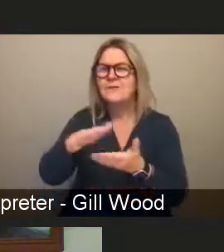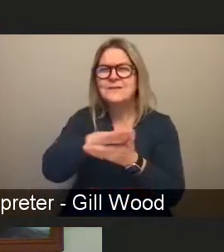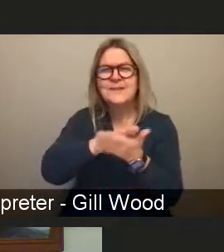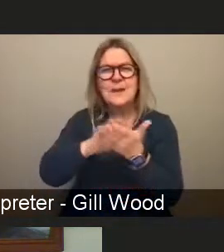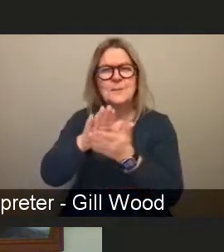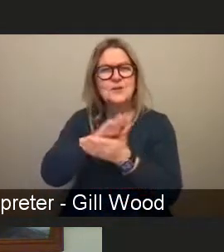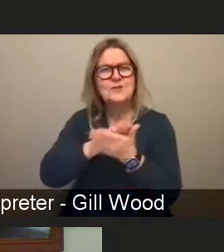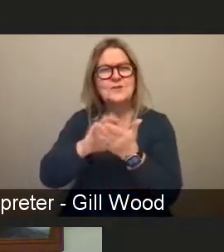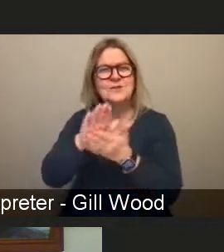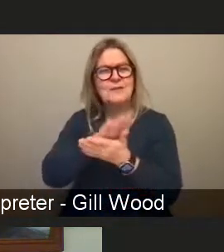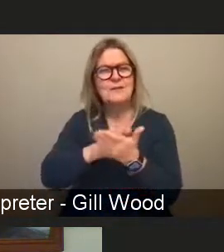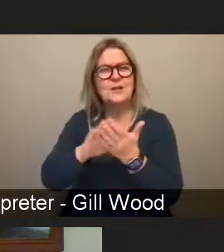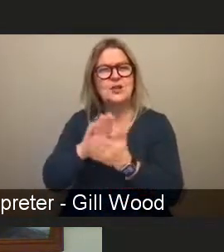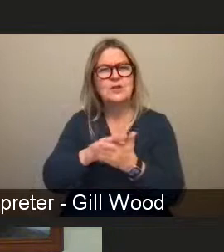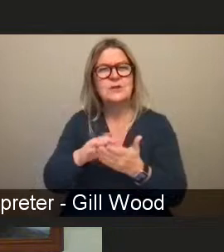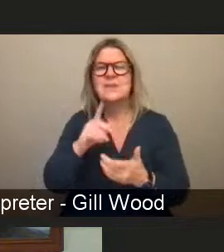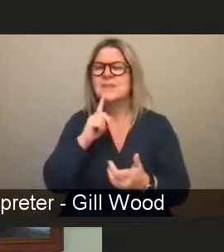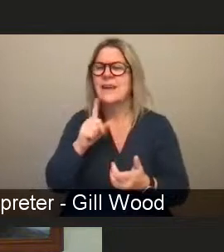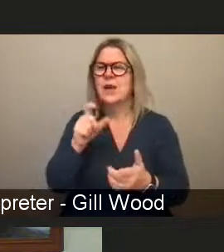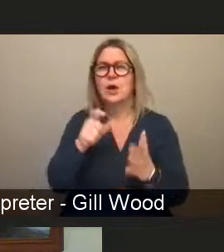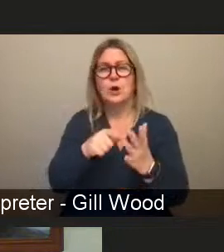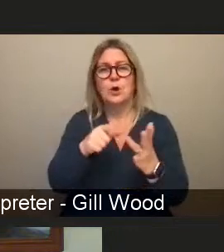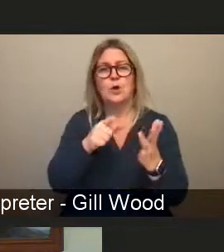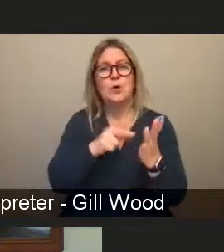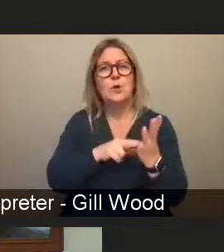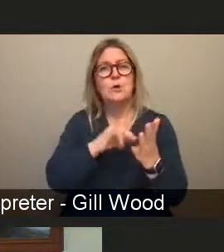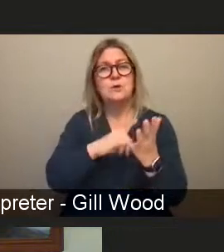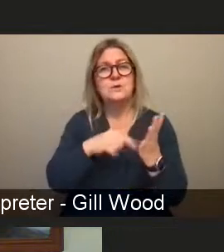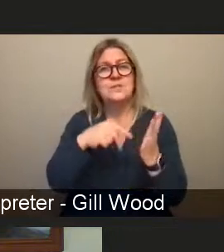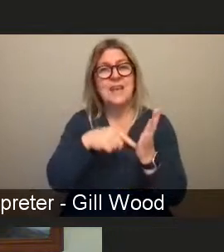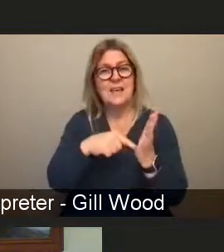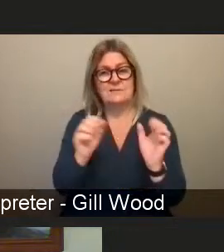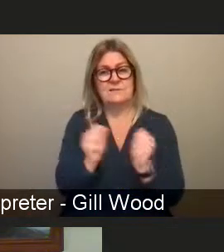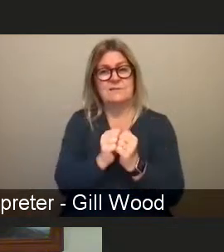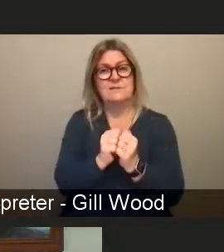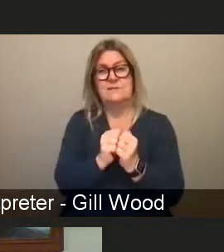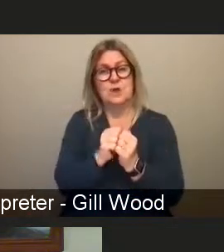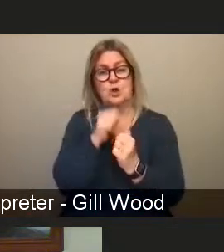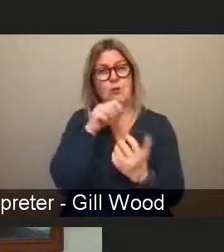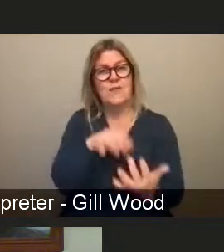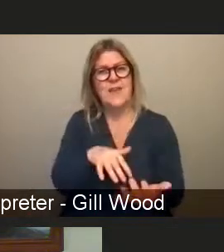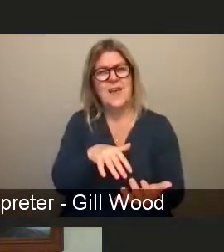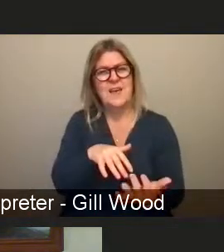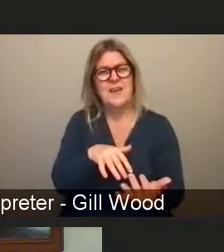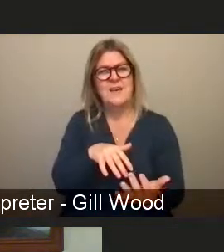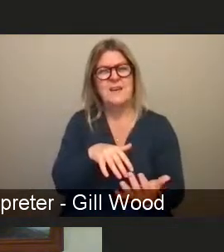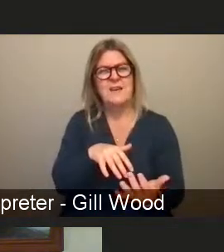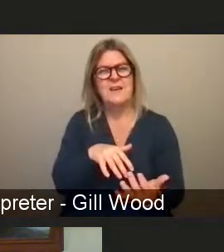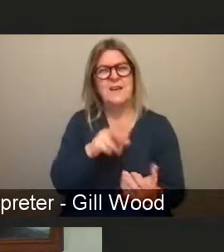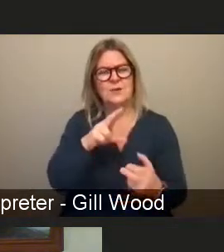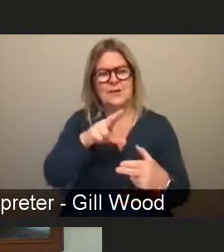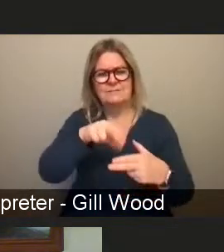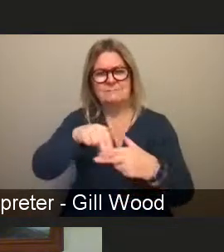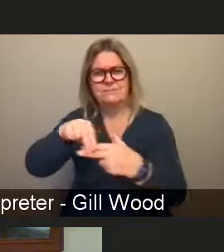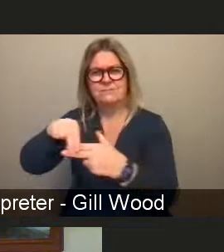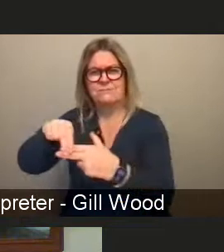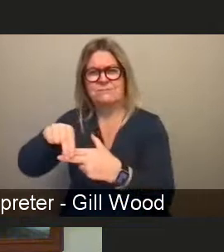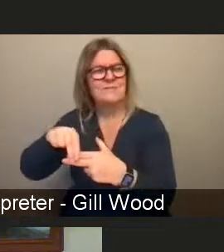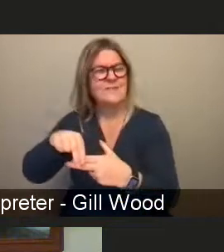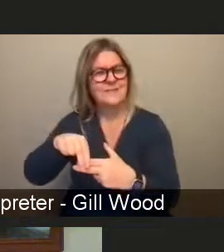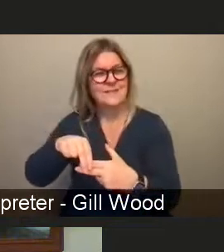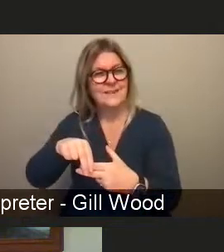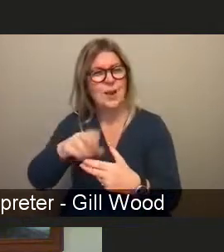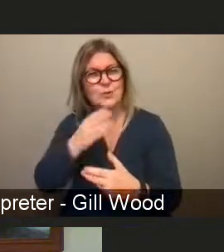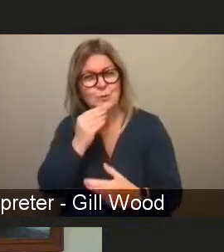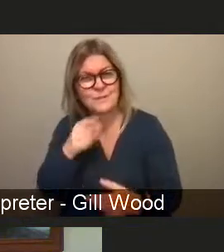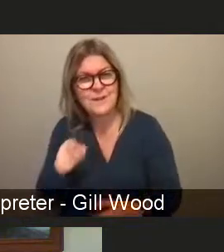consent is not present and i'm not sure we make enough use of those kind of sections that aren't actually framing the law as in